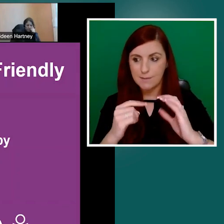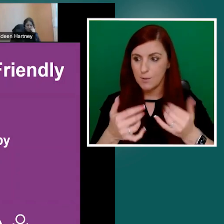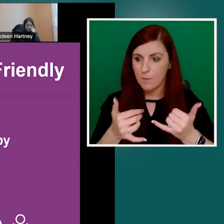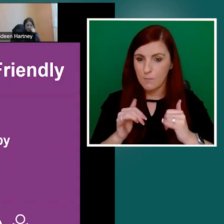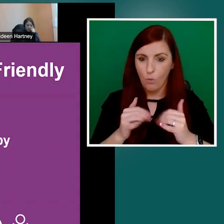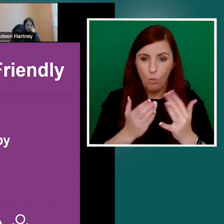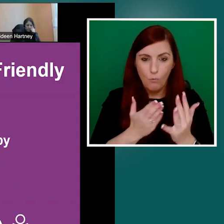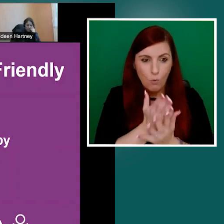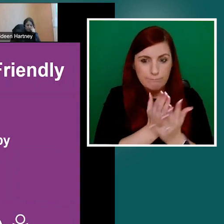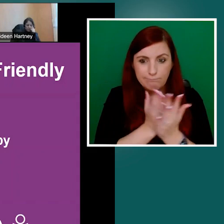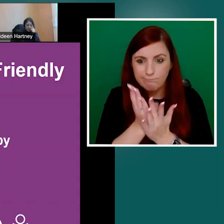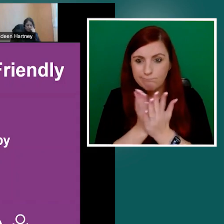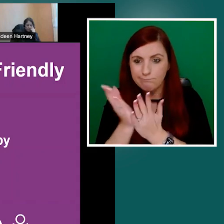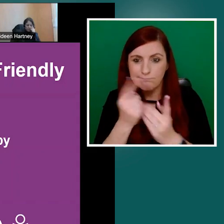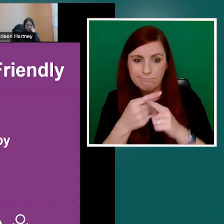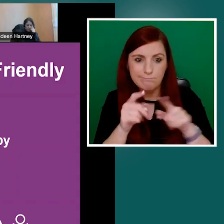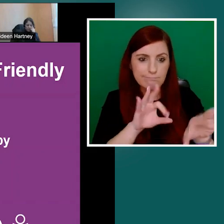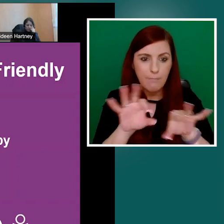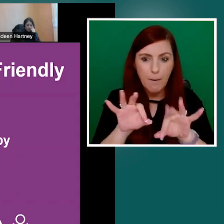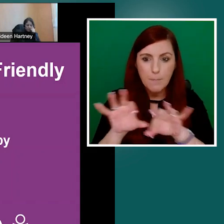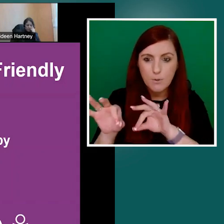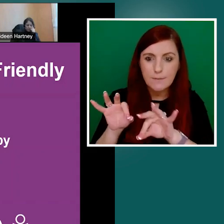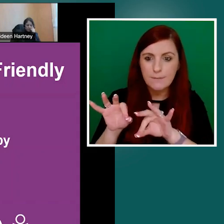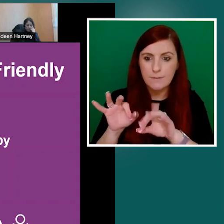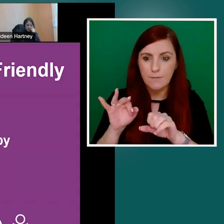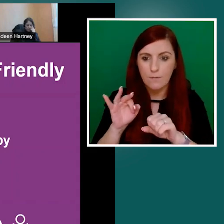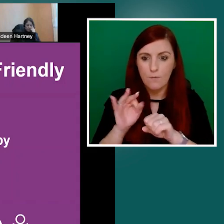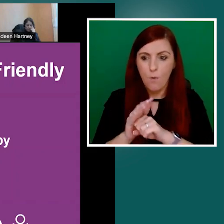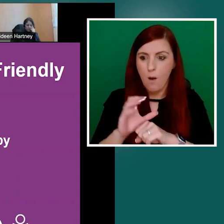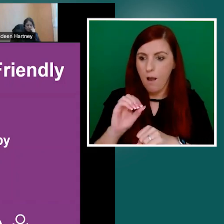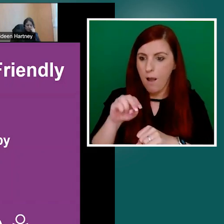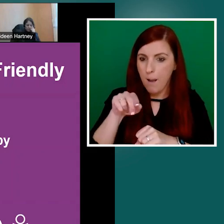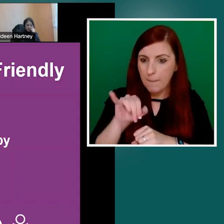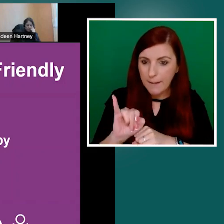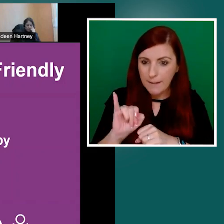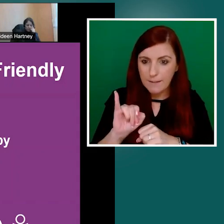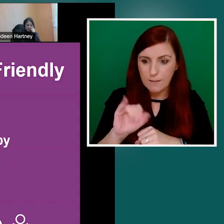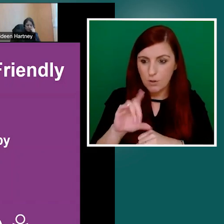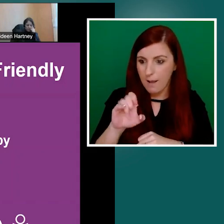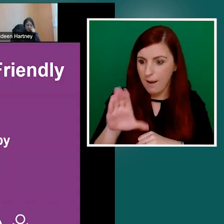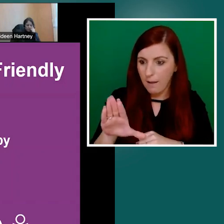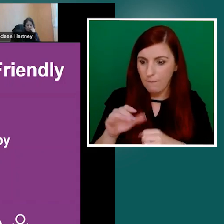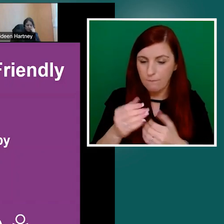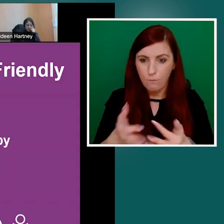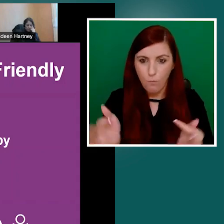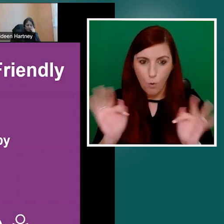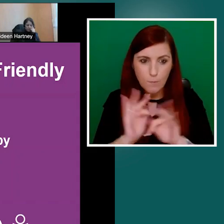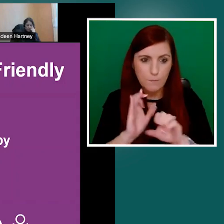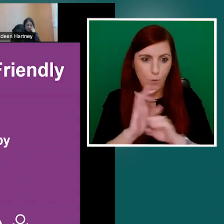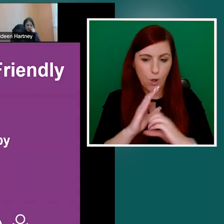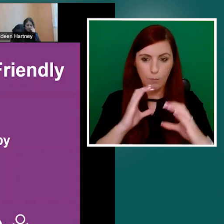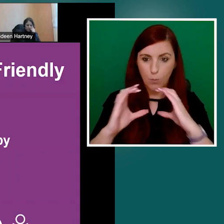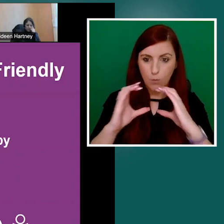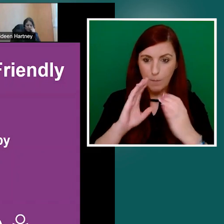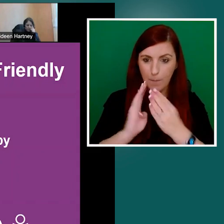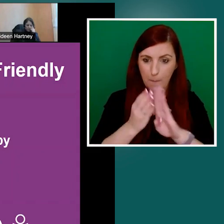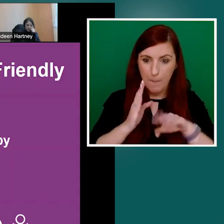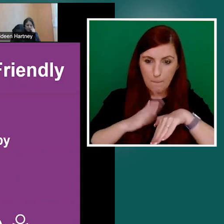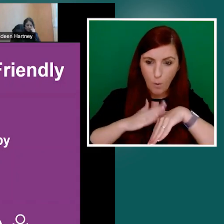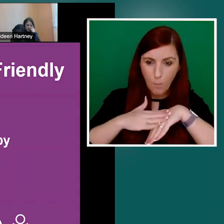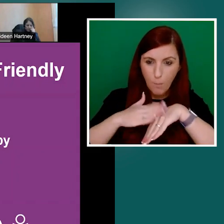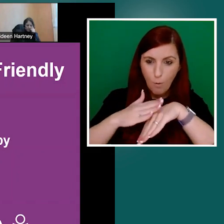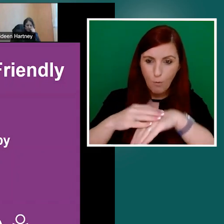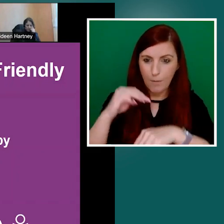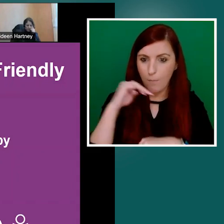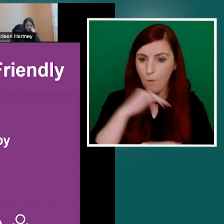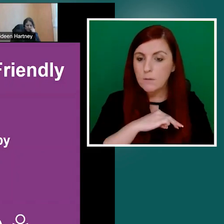forms of communication is becoming more and more important. And I suppose what I'd like to emphasize today is really how